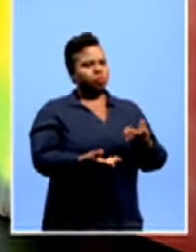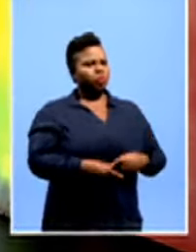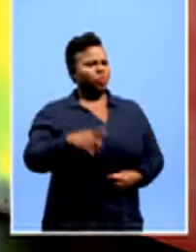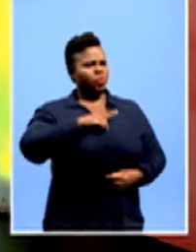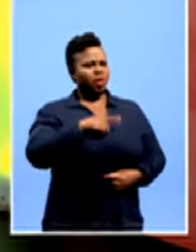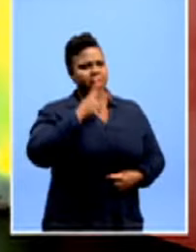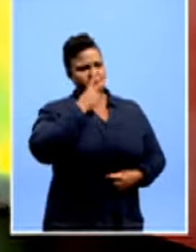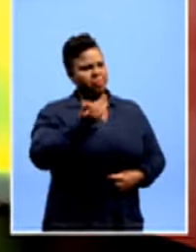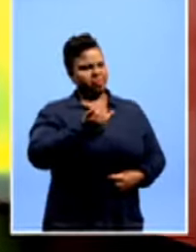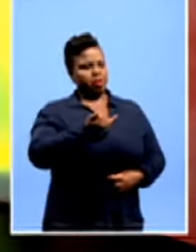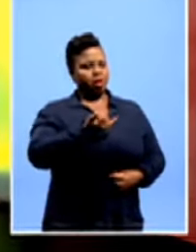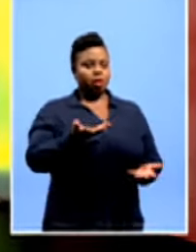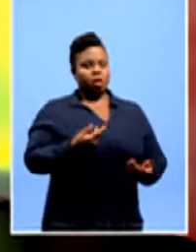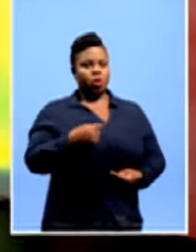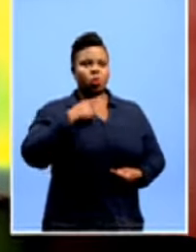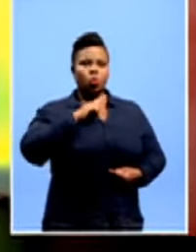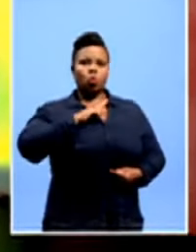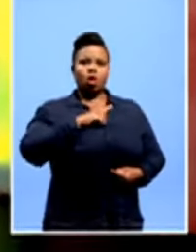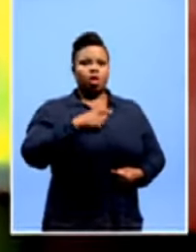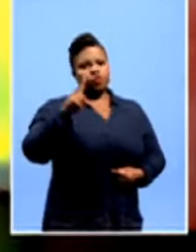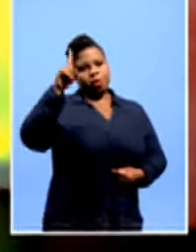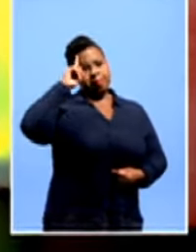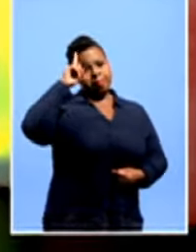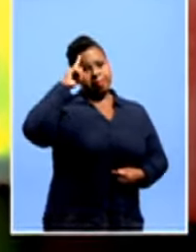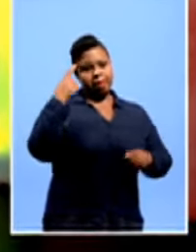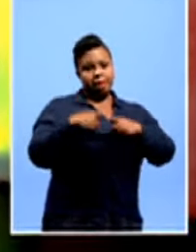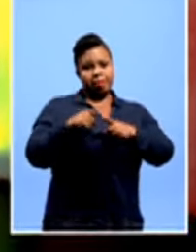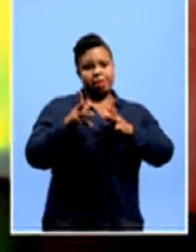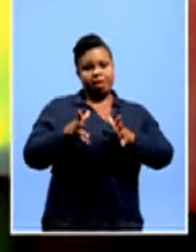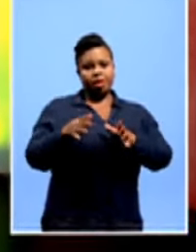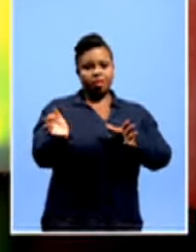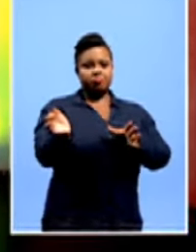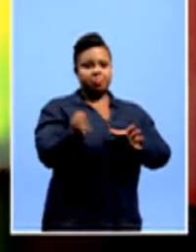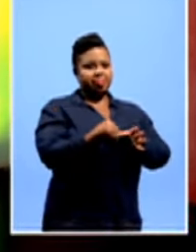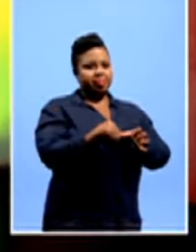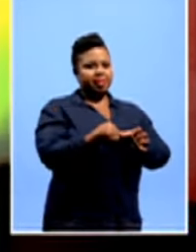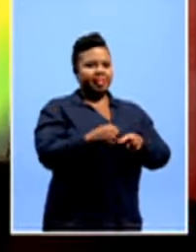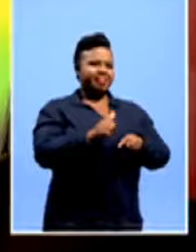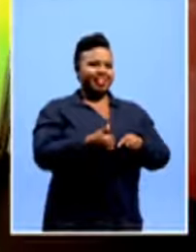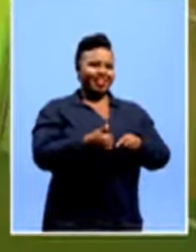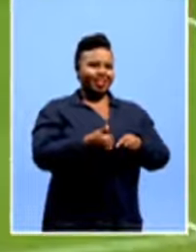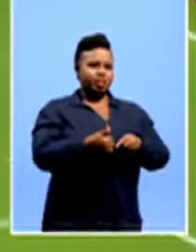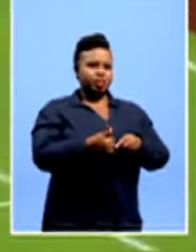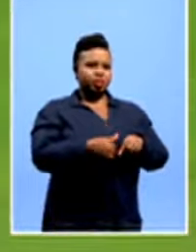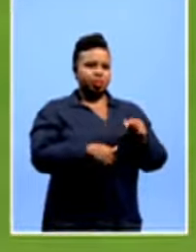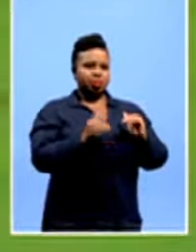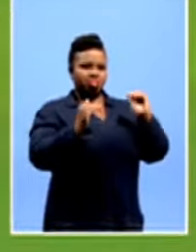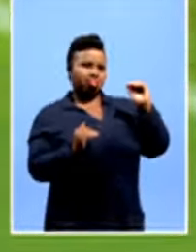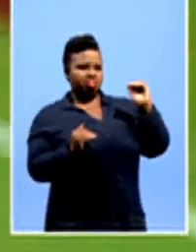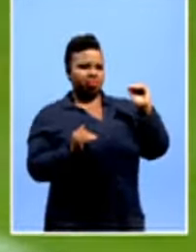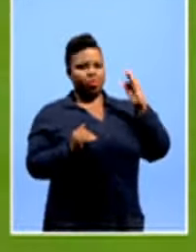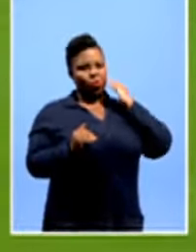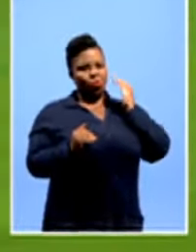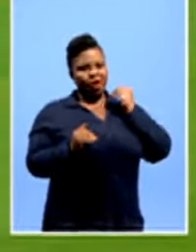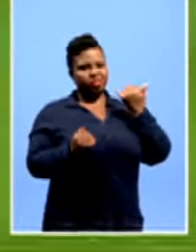as if to suggest that when you bring in black players, those would not necessarily be of the same standard as their